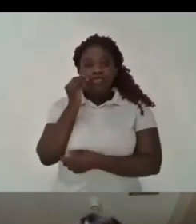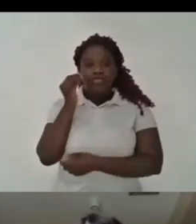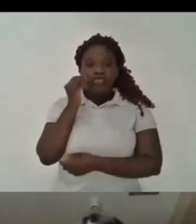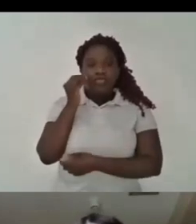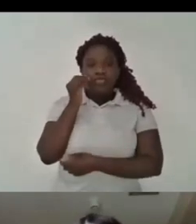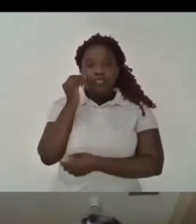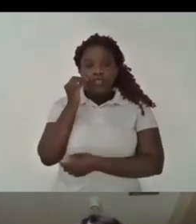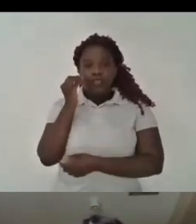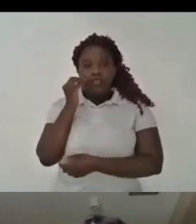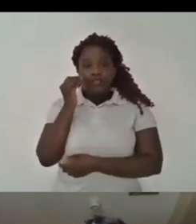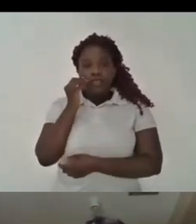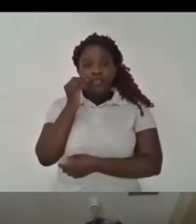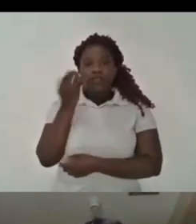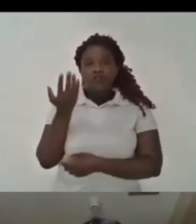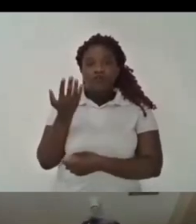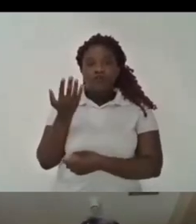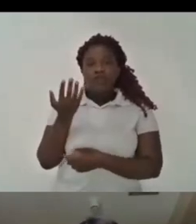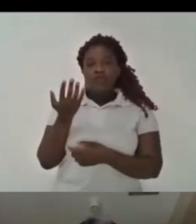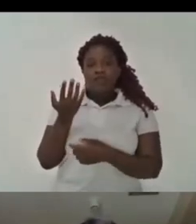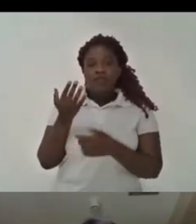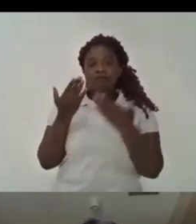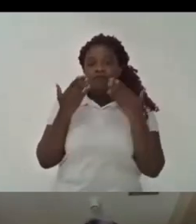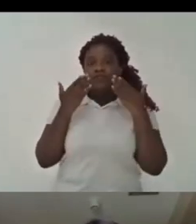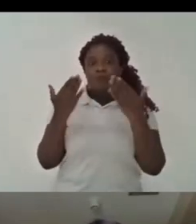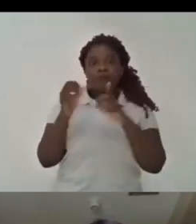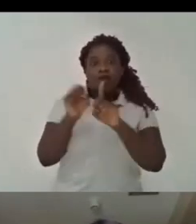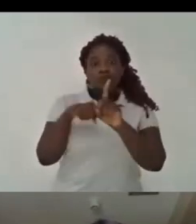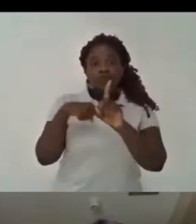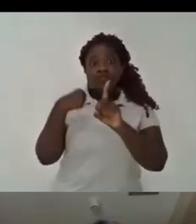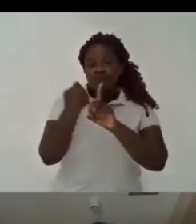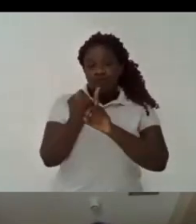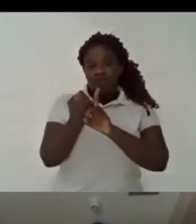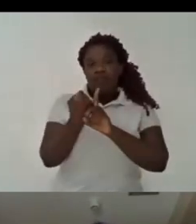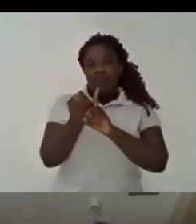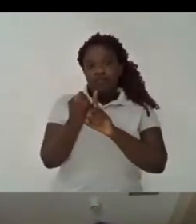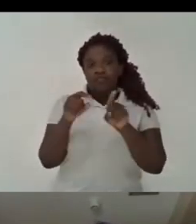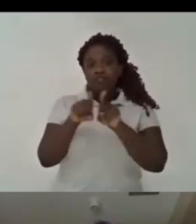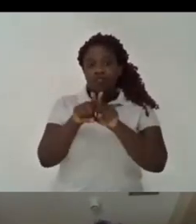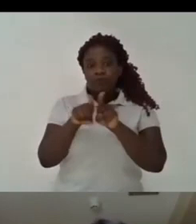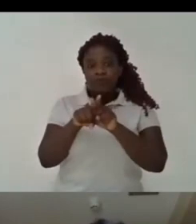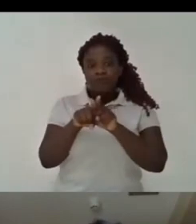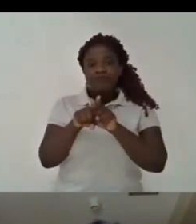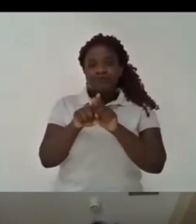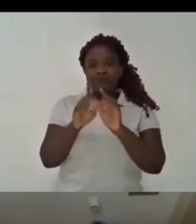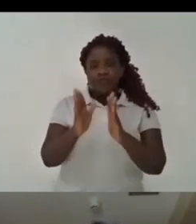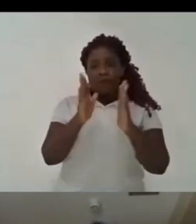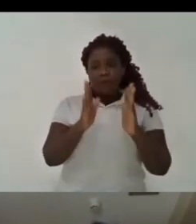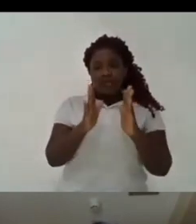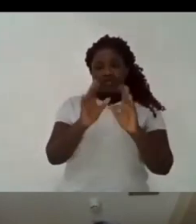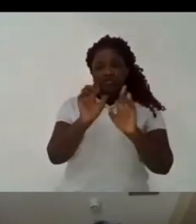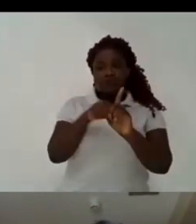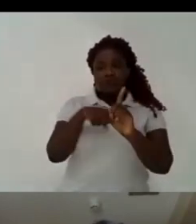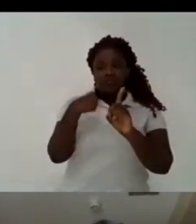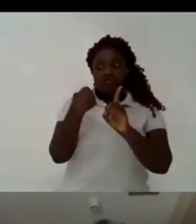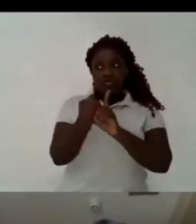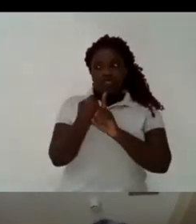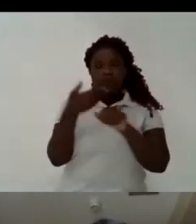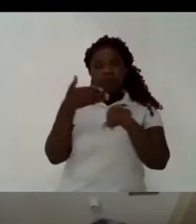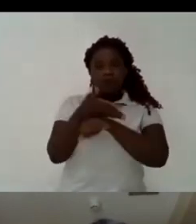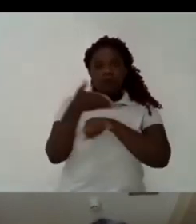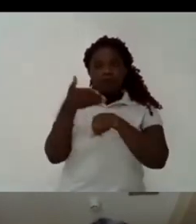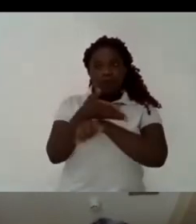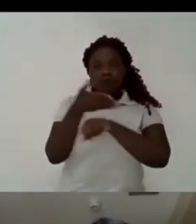gender is is under attack it's like we are trying to change the society